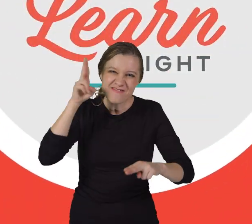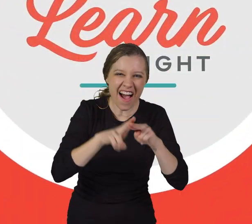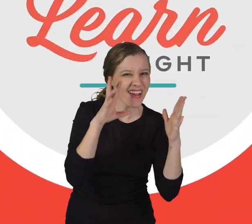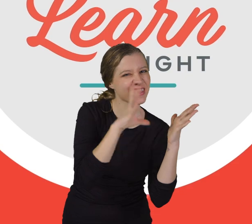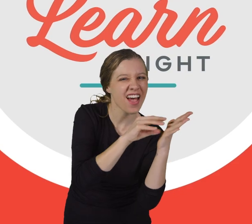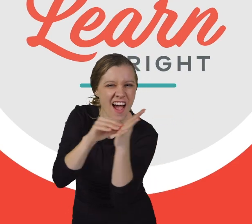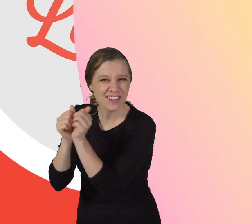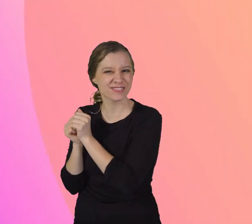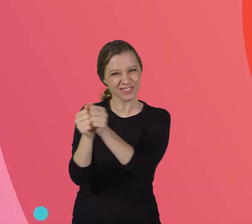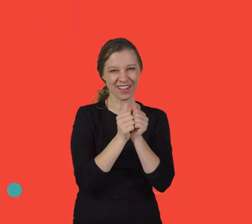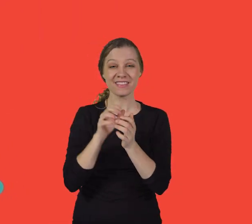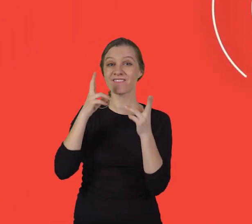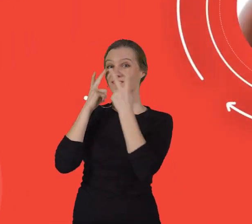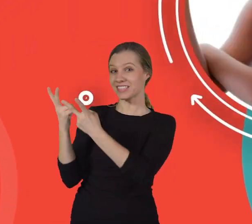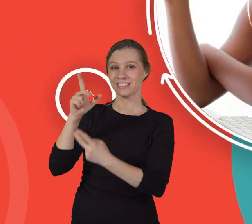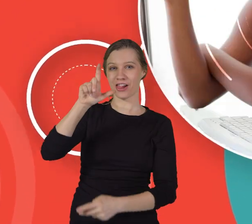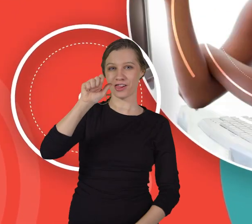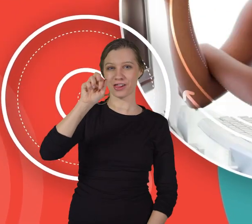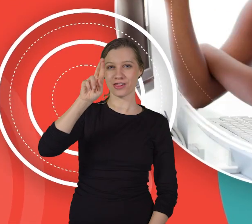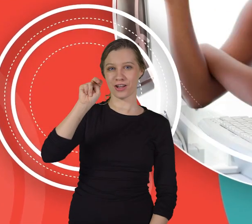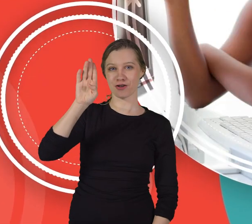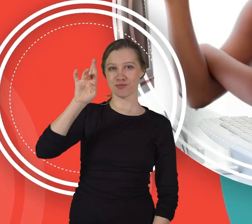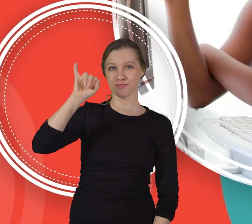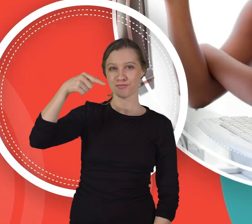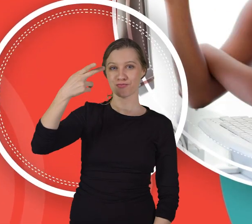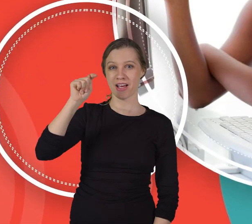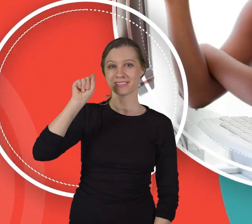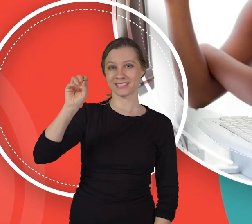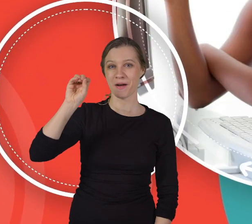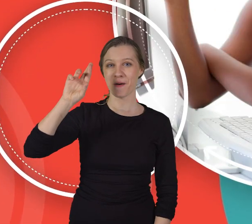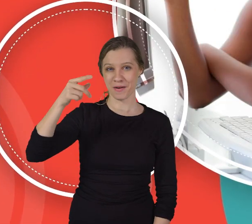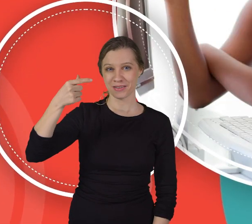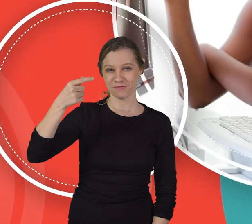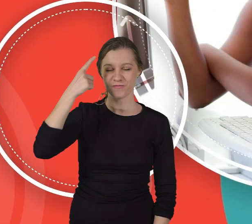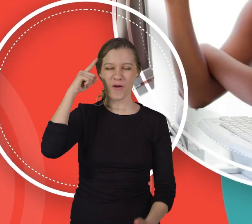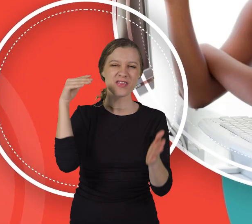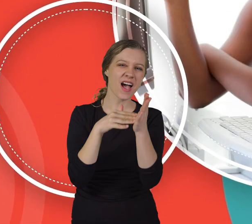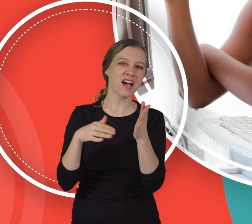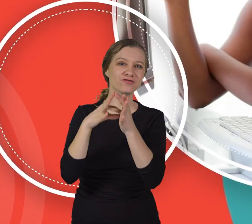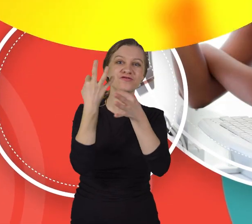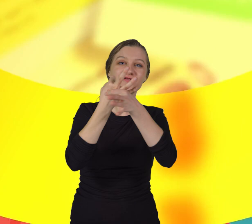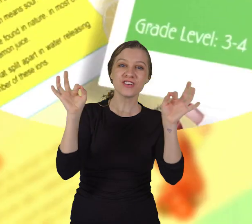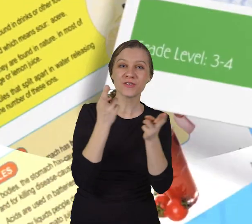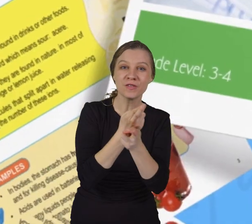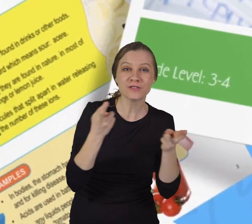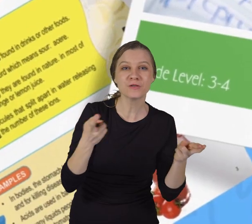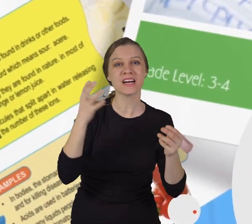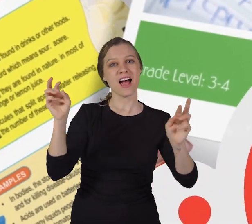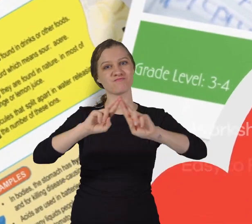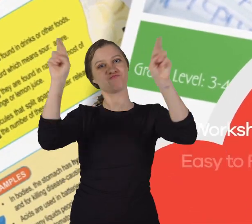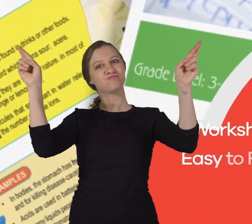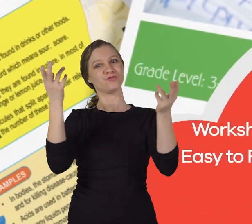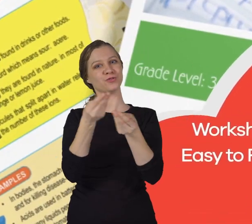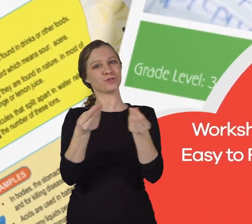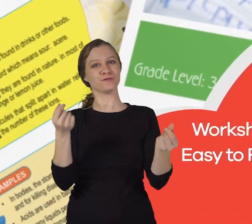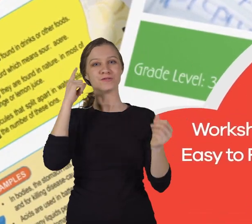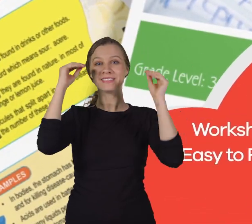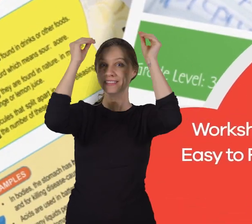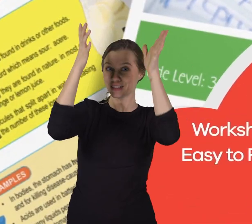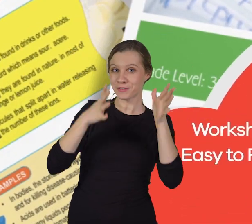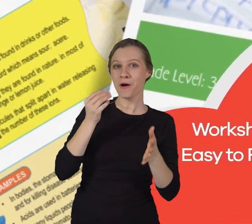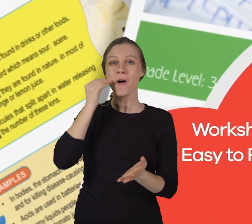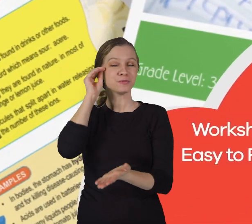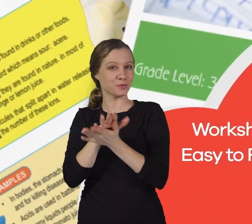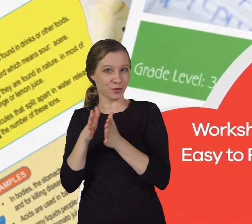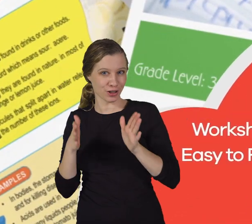Visit us at learnbright.org for thousands of free resources and turnkey solutions for